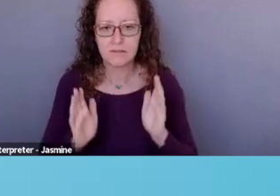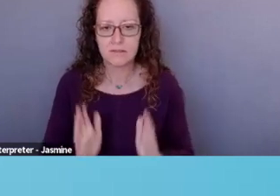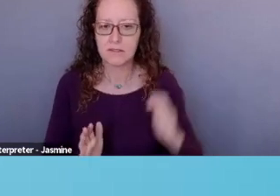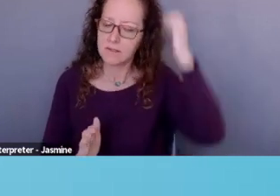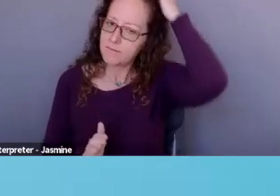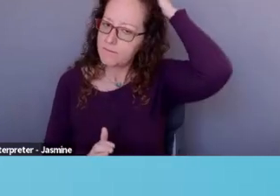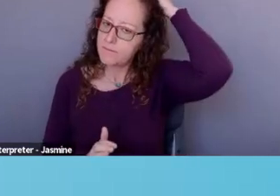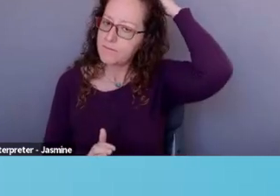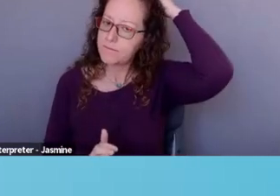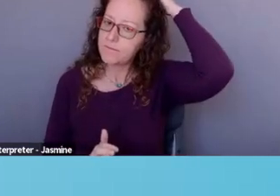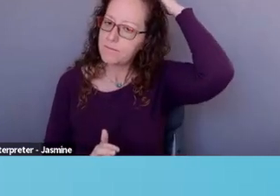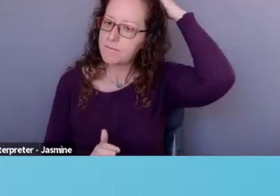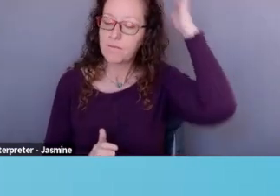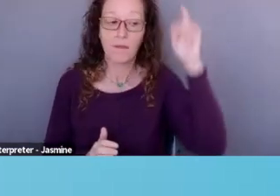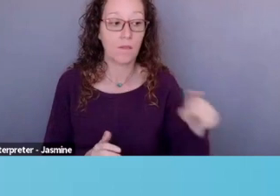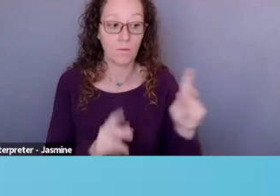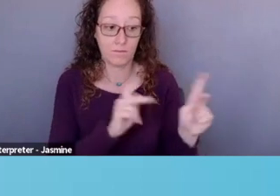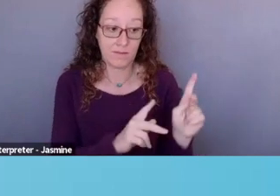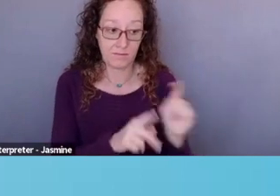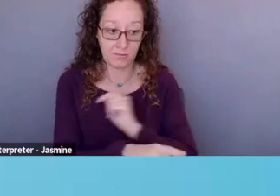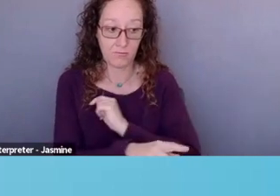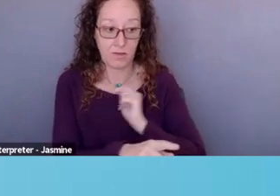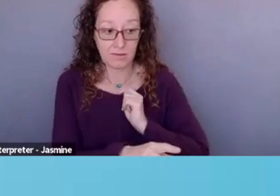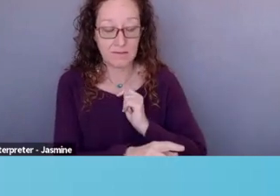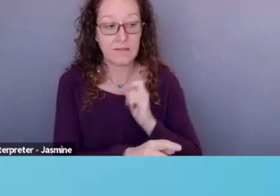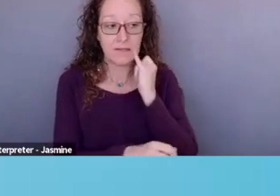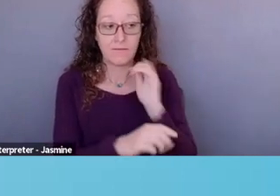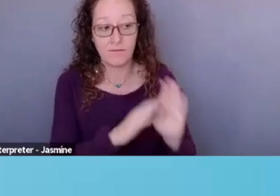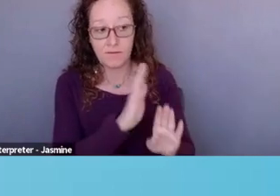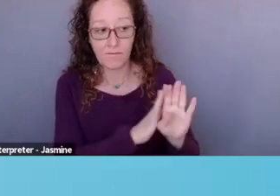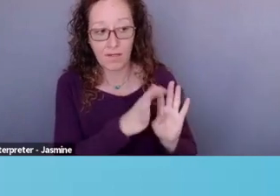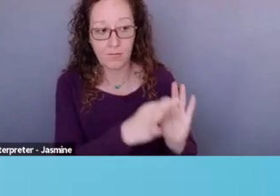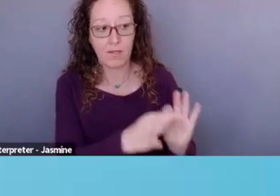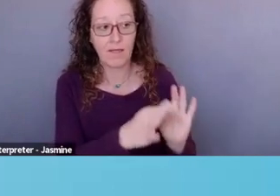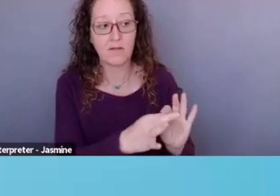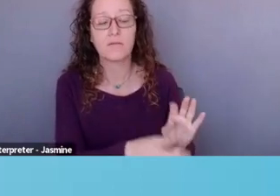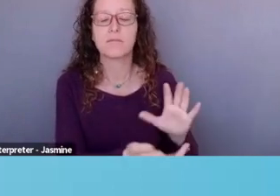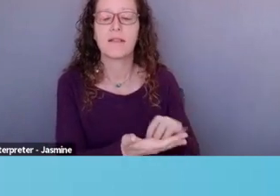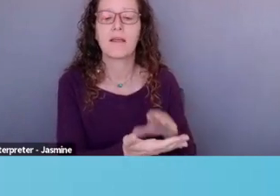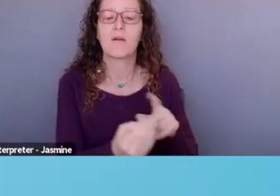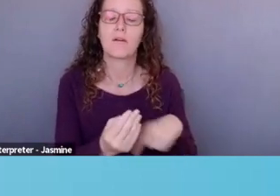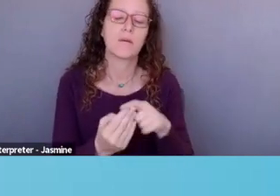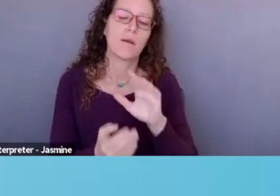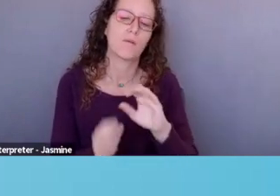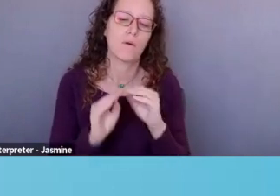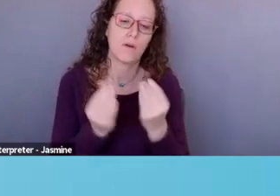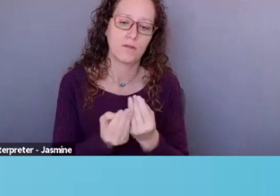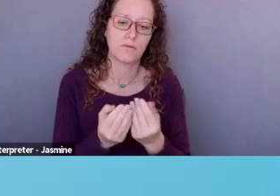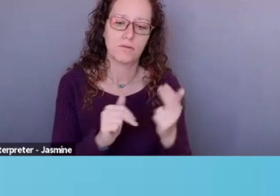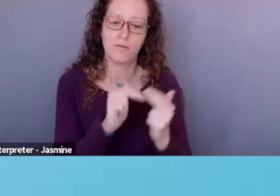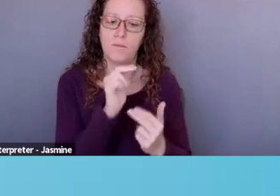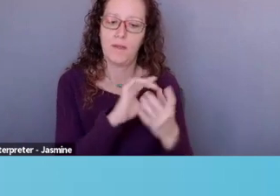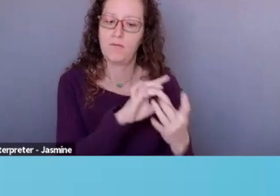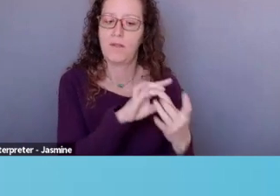people who are the trustees of that foundation and they will get to know your organization and you can build relationships